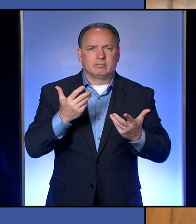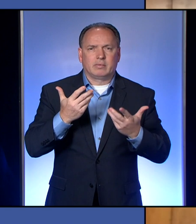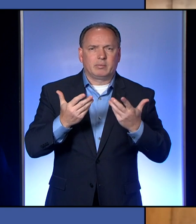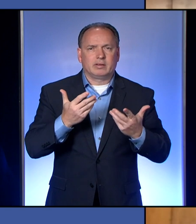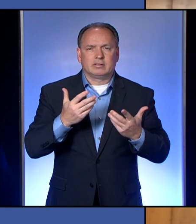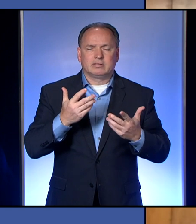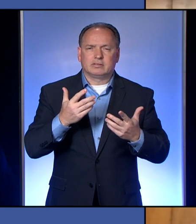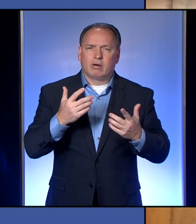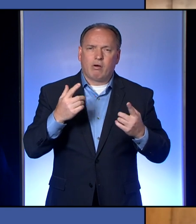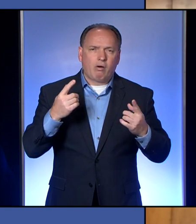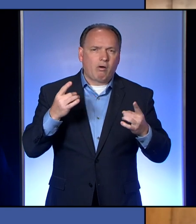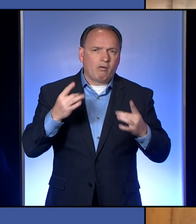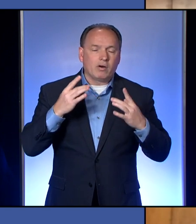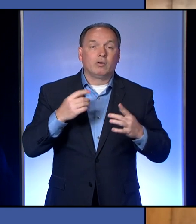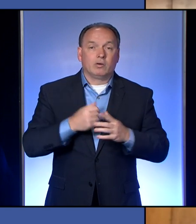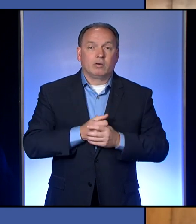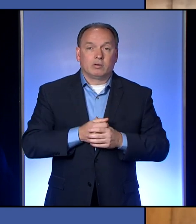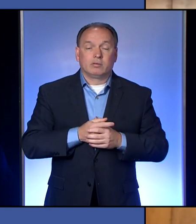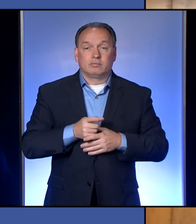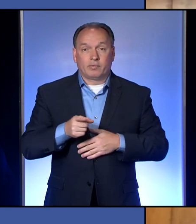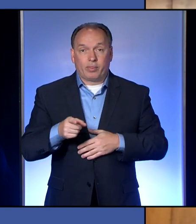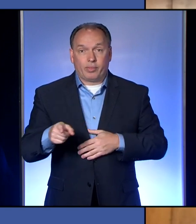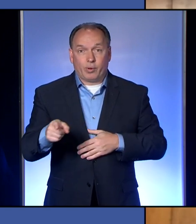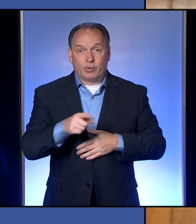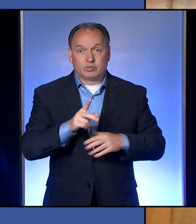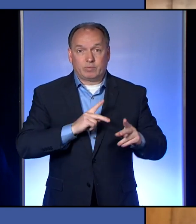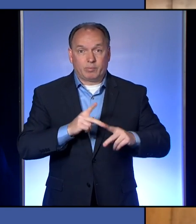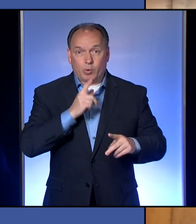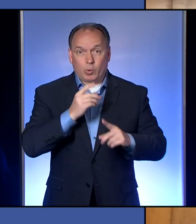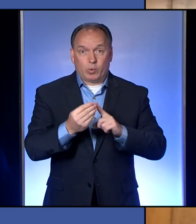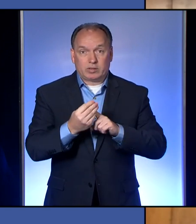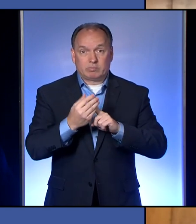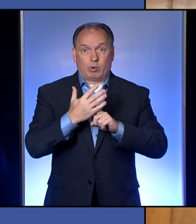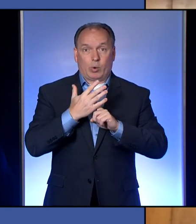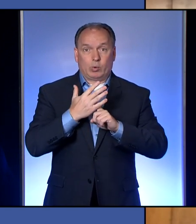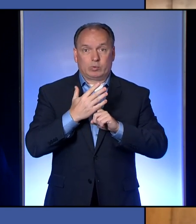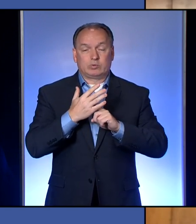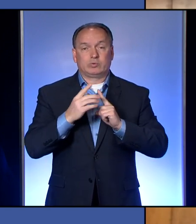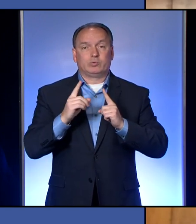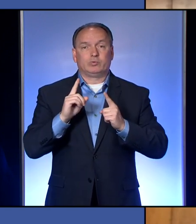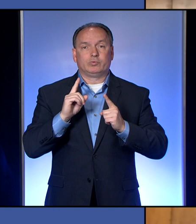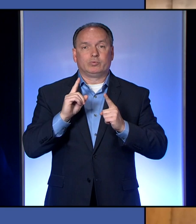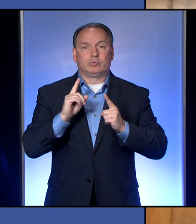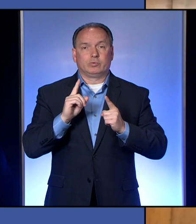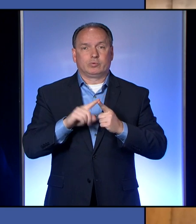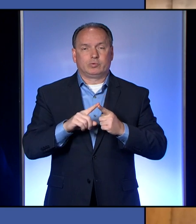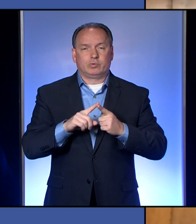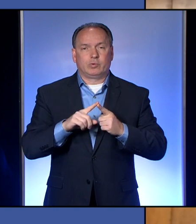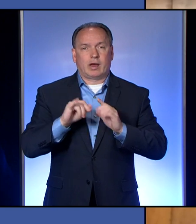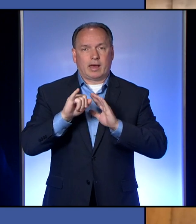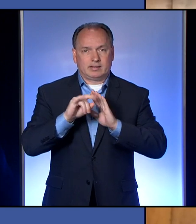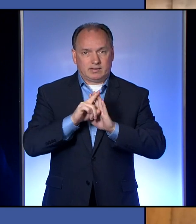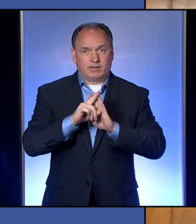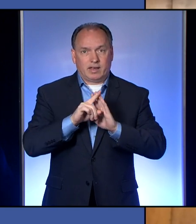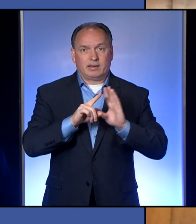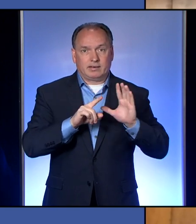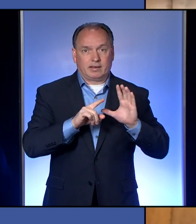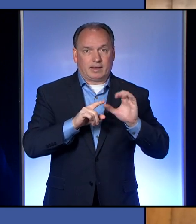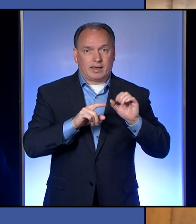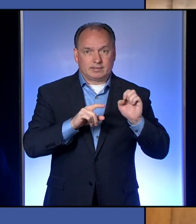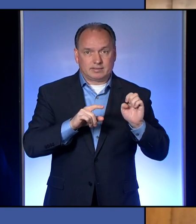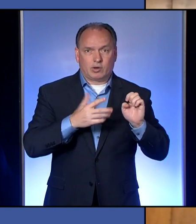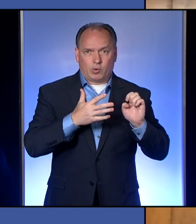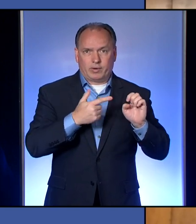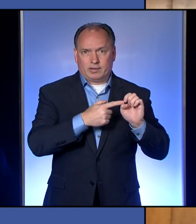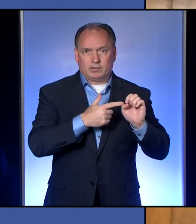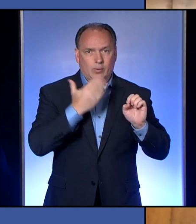The people who have been exposed to the identified case, so